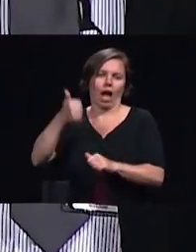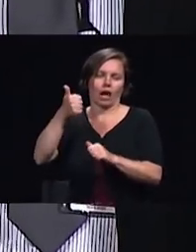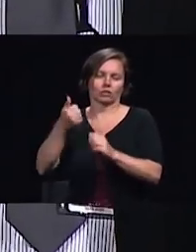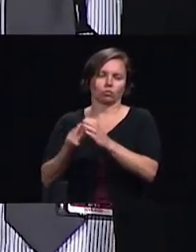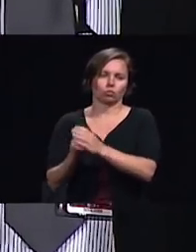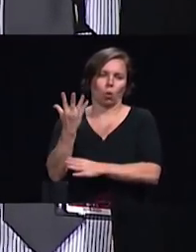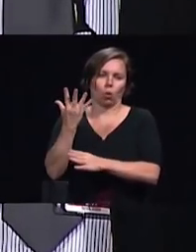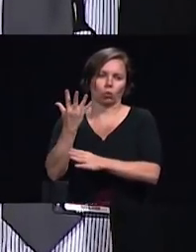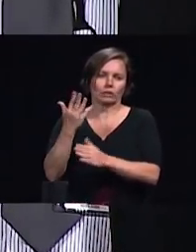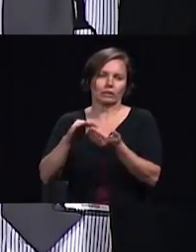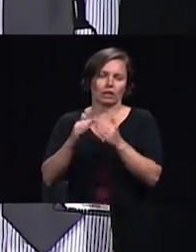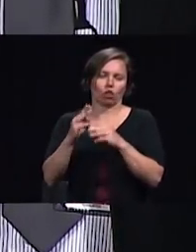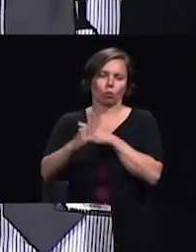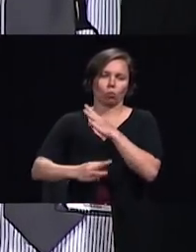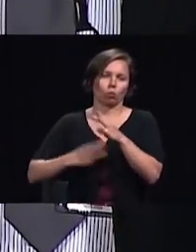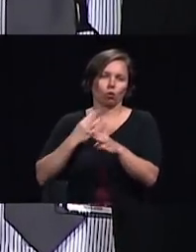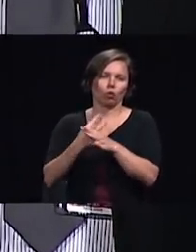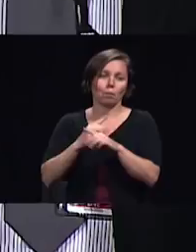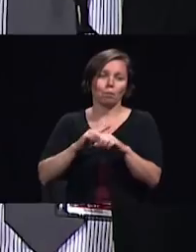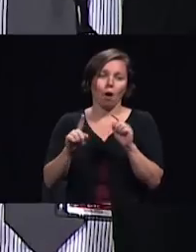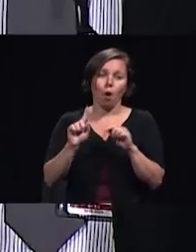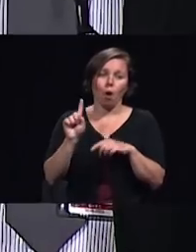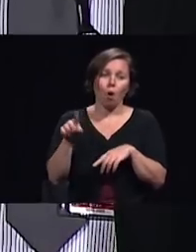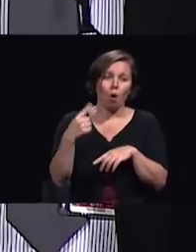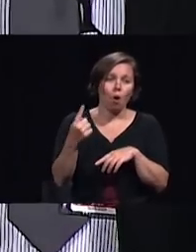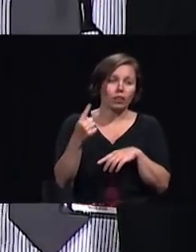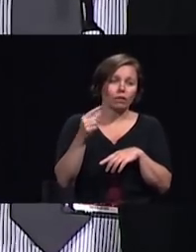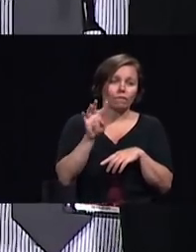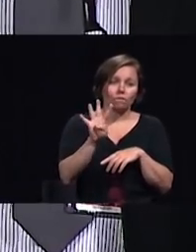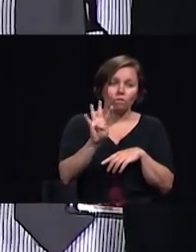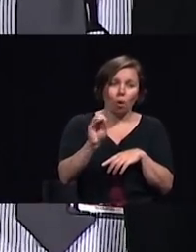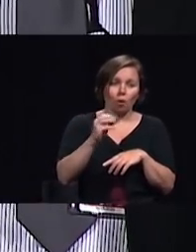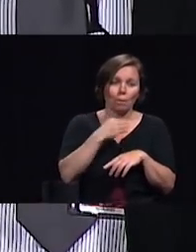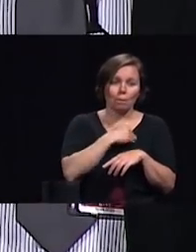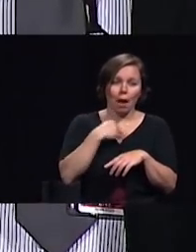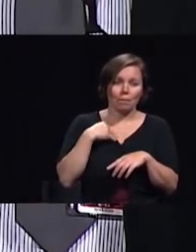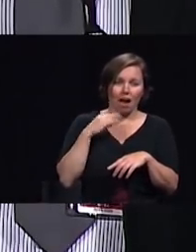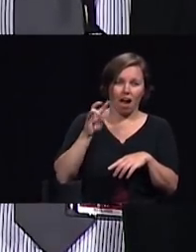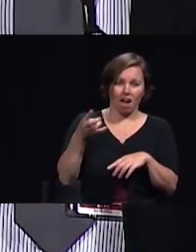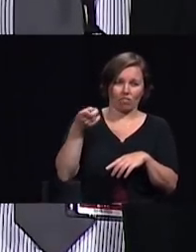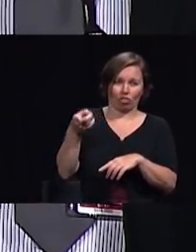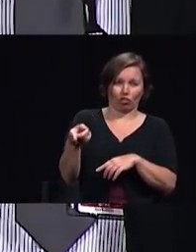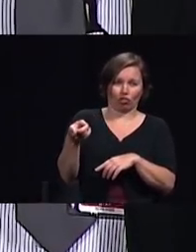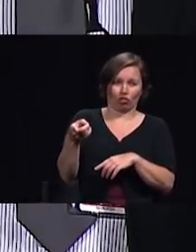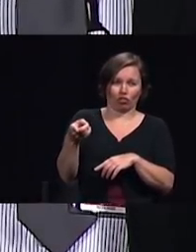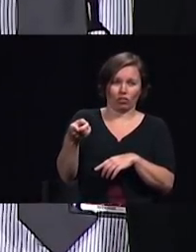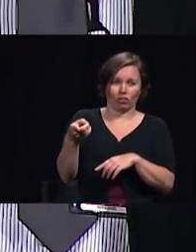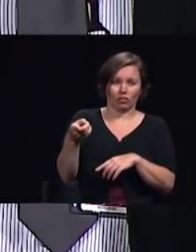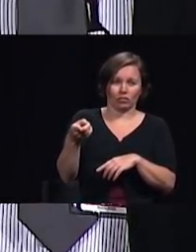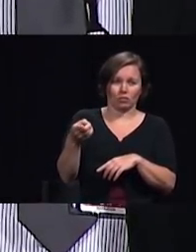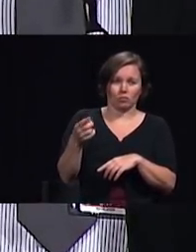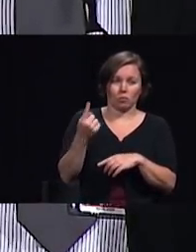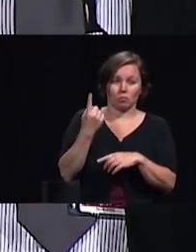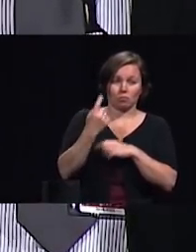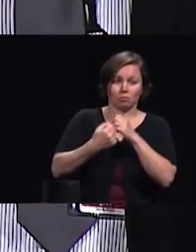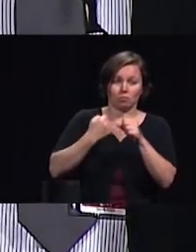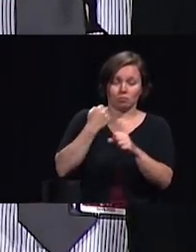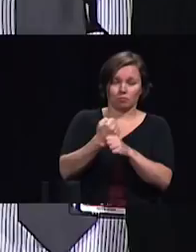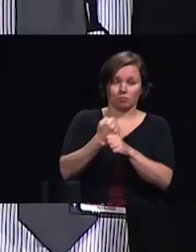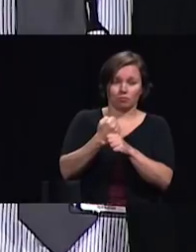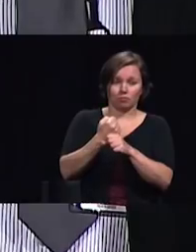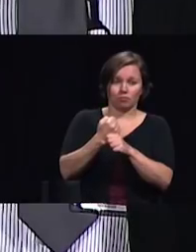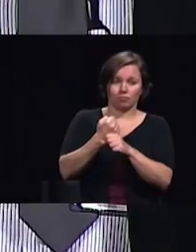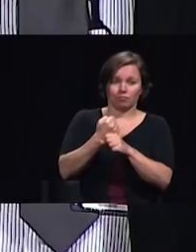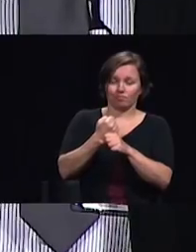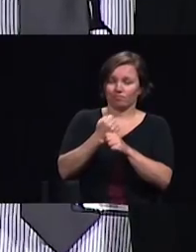47th day Adventist members and until a year ago there was no church there we need to find